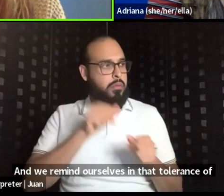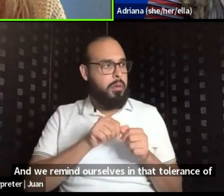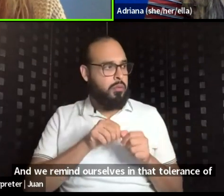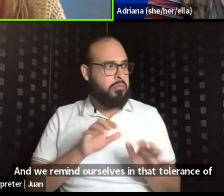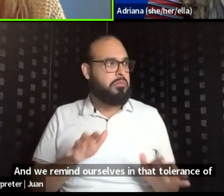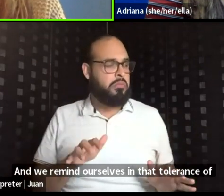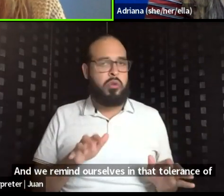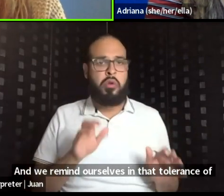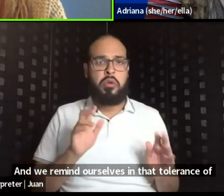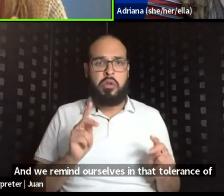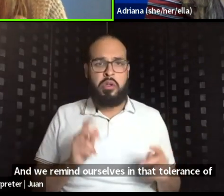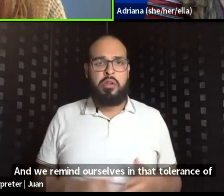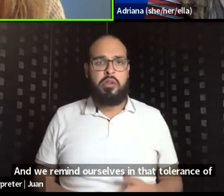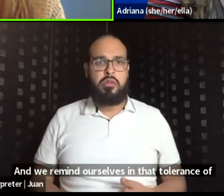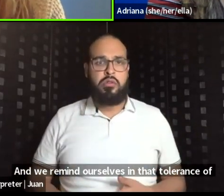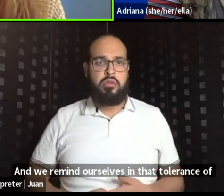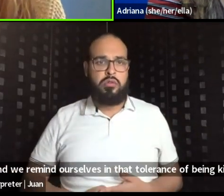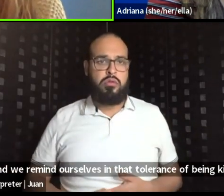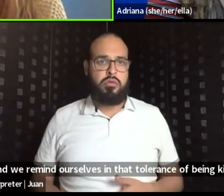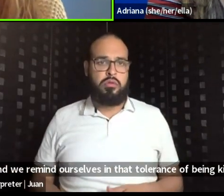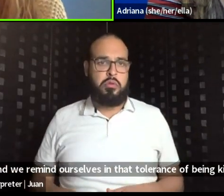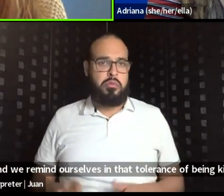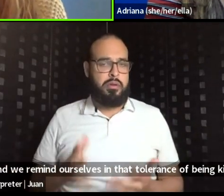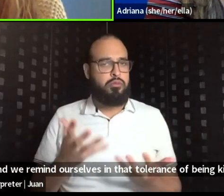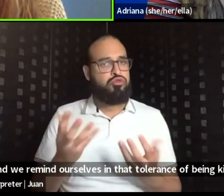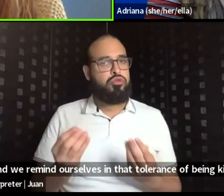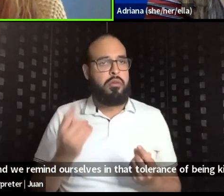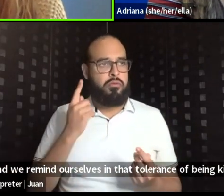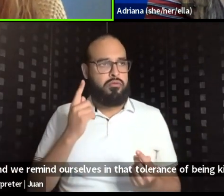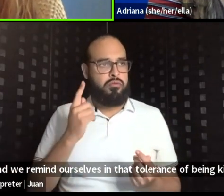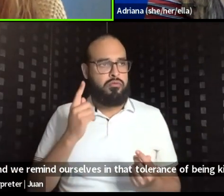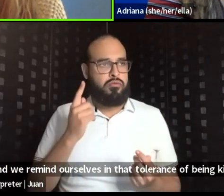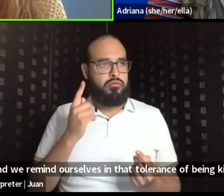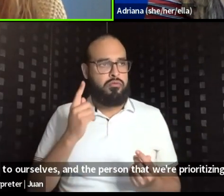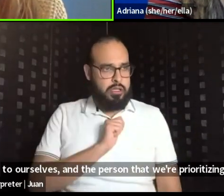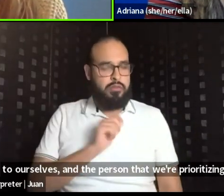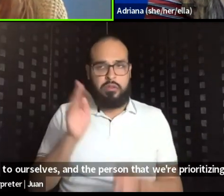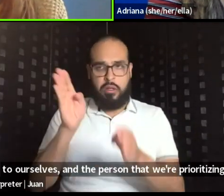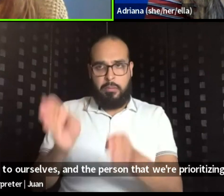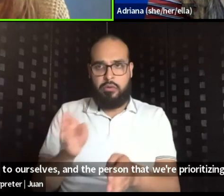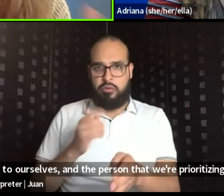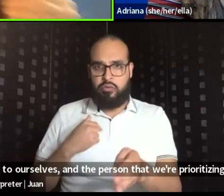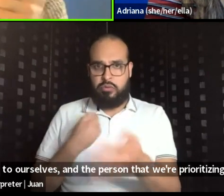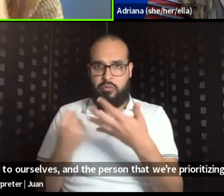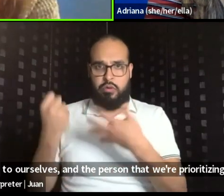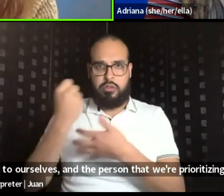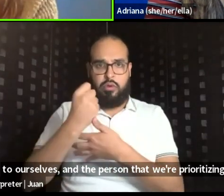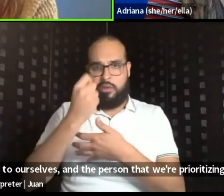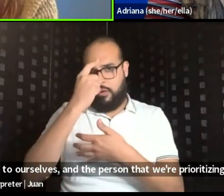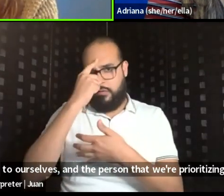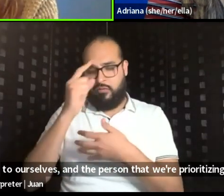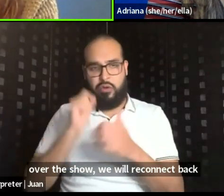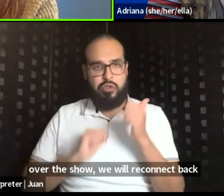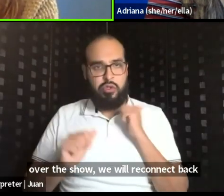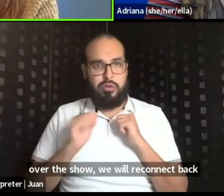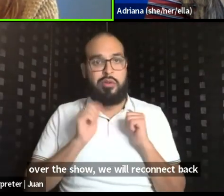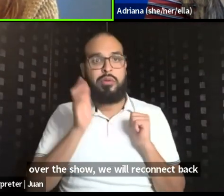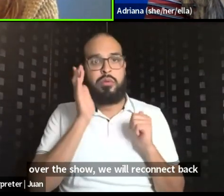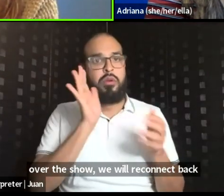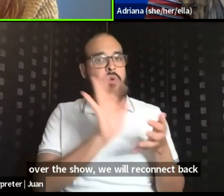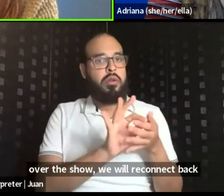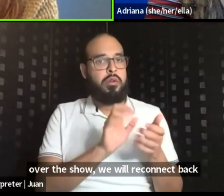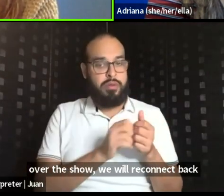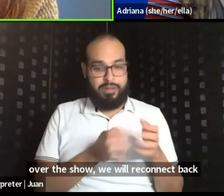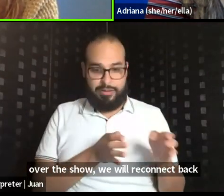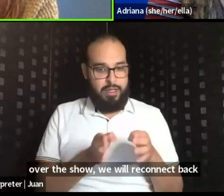being kind to ourselves and the person that we're prioritizing over the show, we will reconnect back with the path,